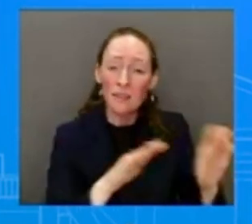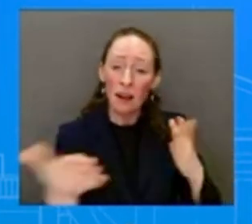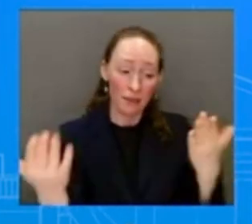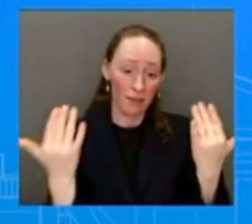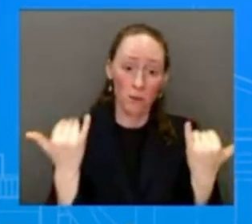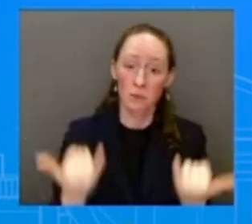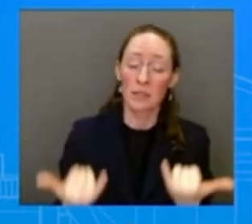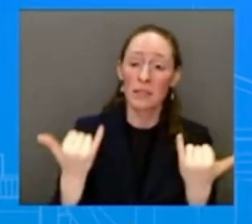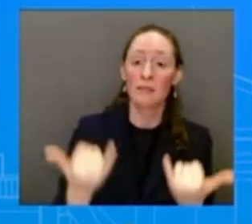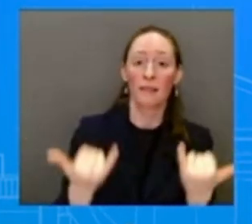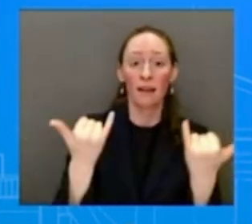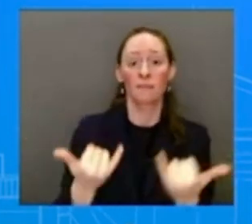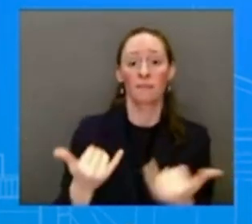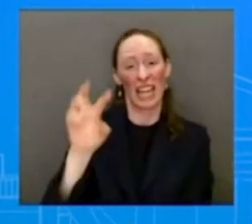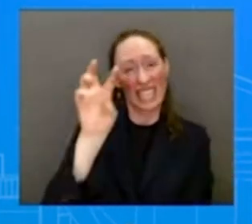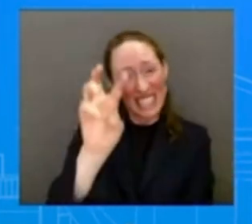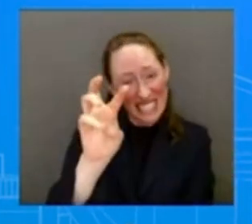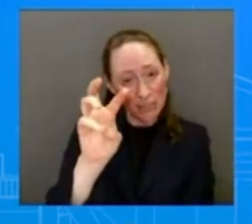dead.